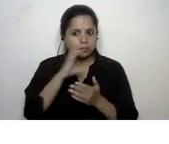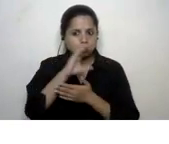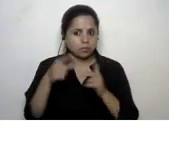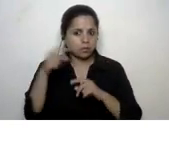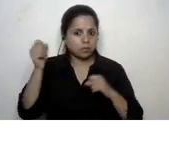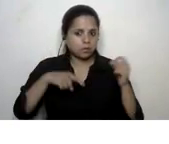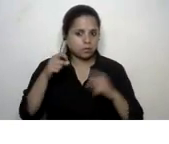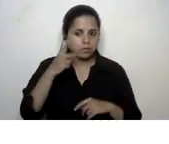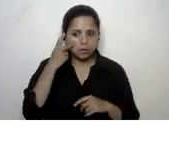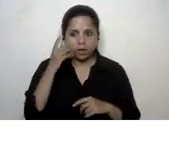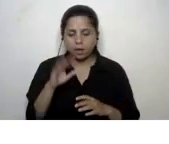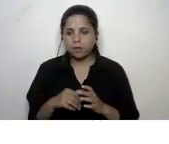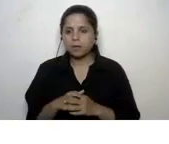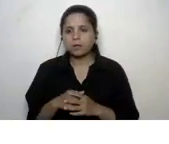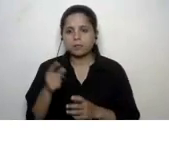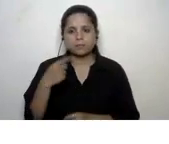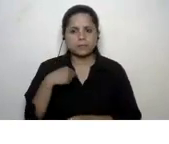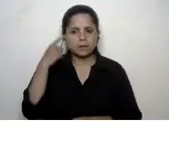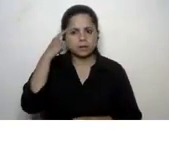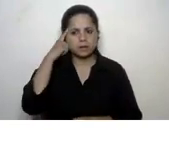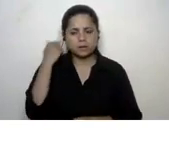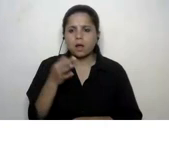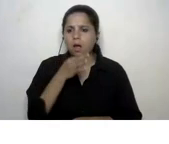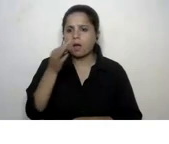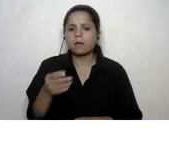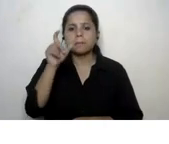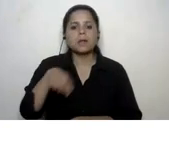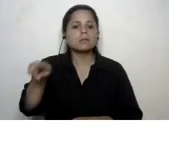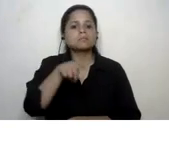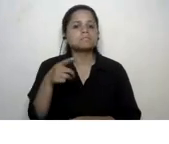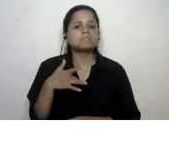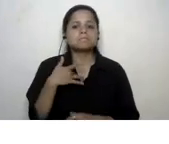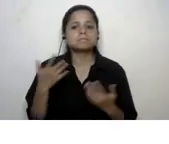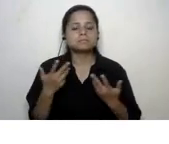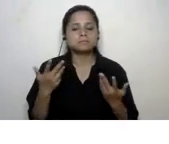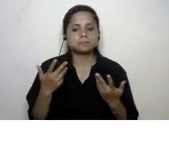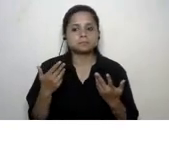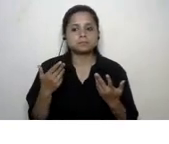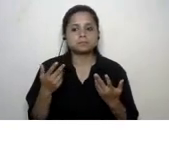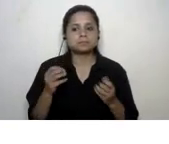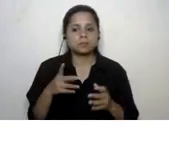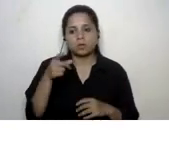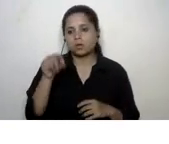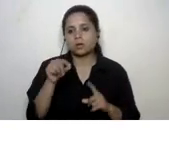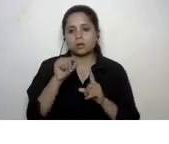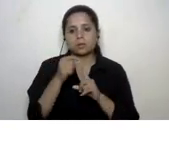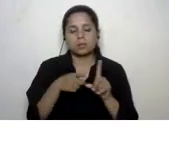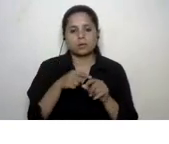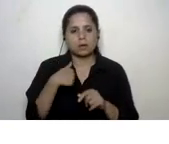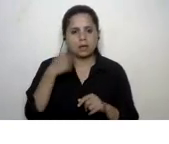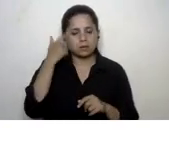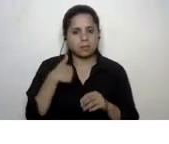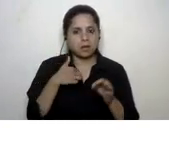yes i think uh let's ask our audience first before we yes express our thoughts